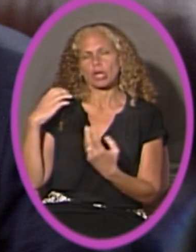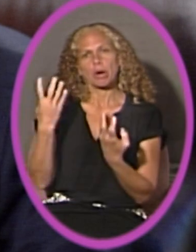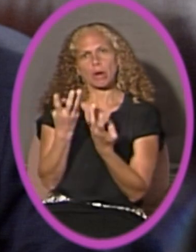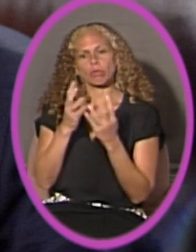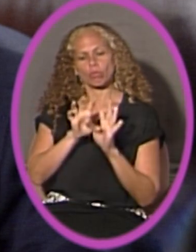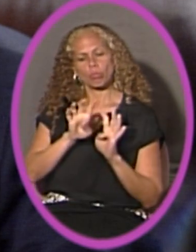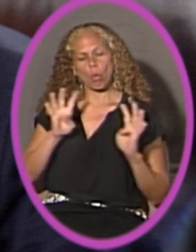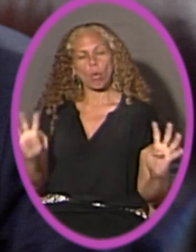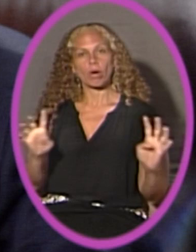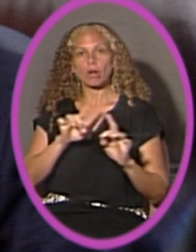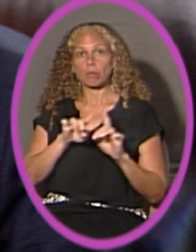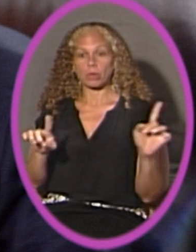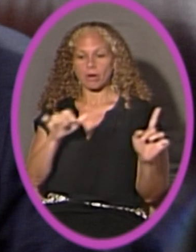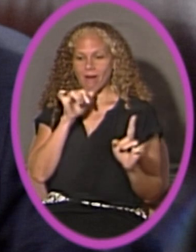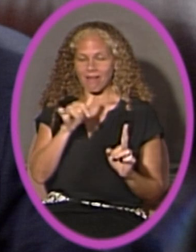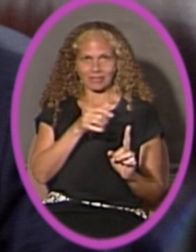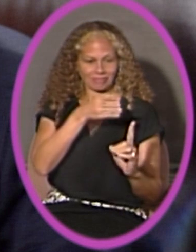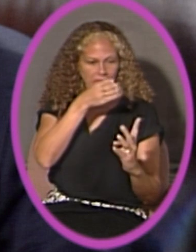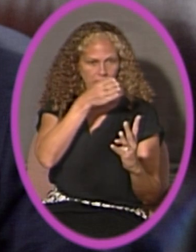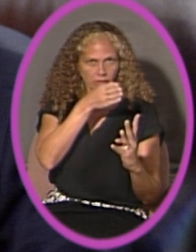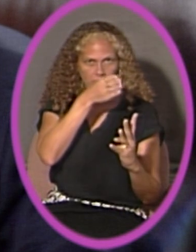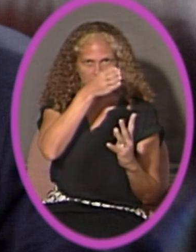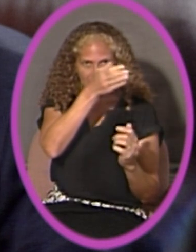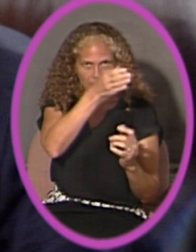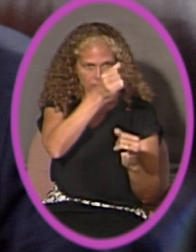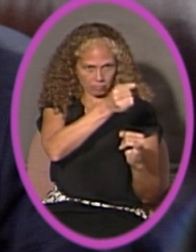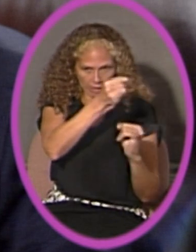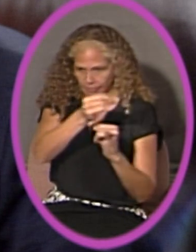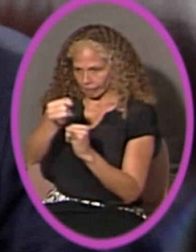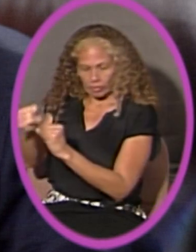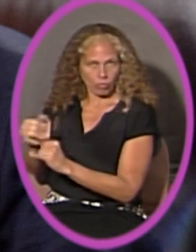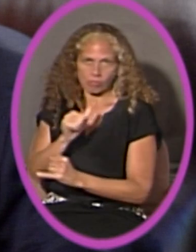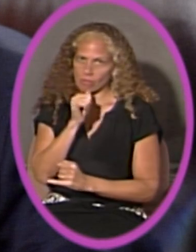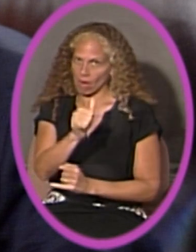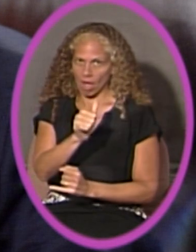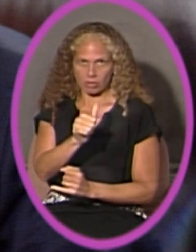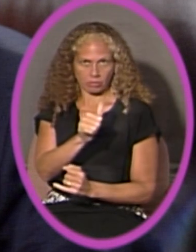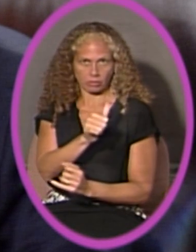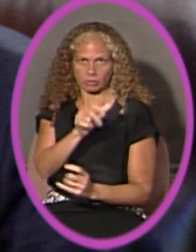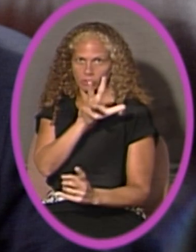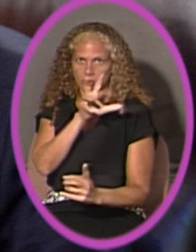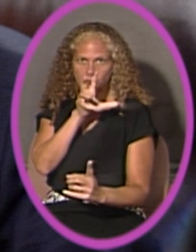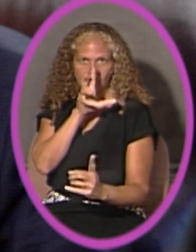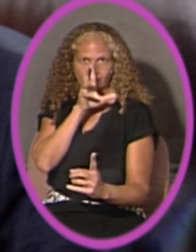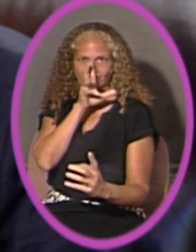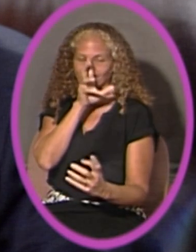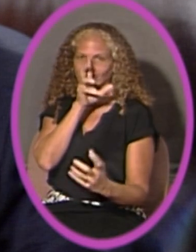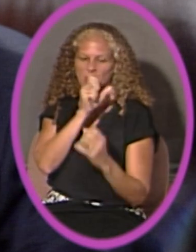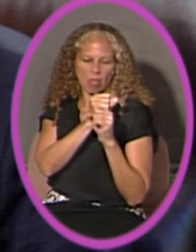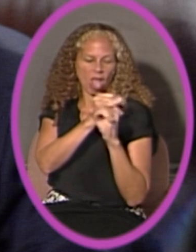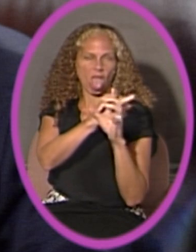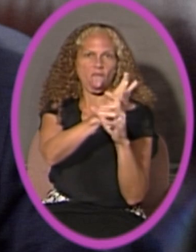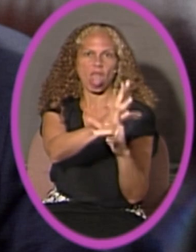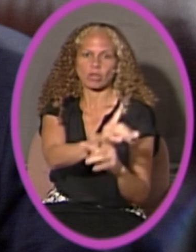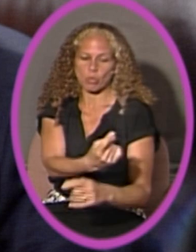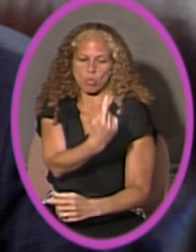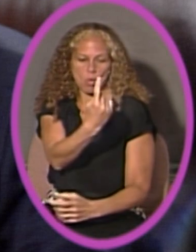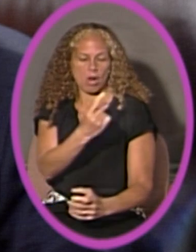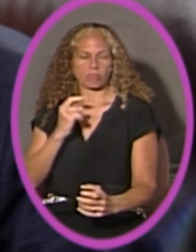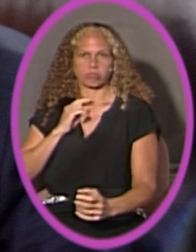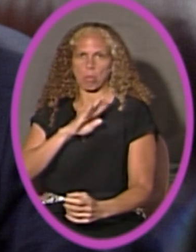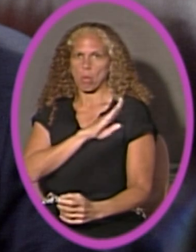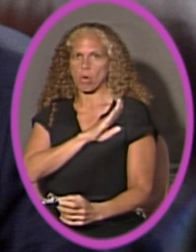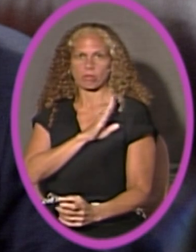shall not address individual board members. Personal attacks are prohibited and may result in the interruption or